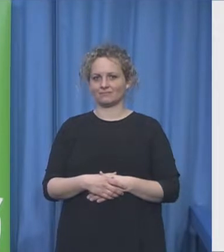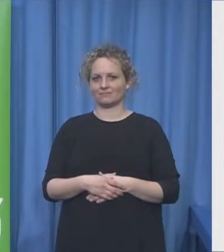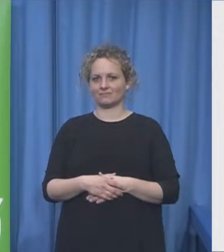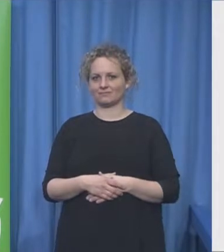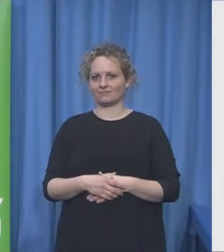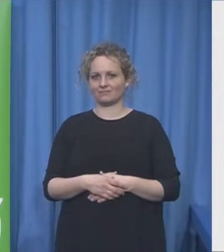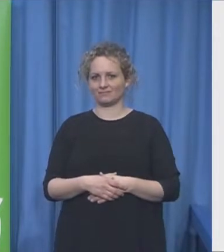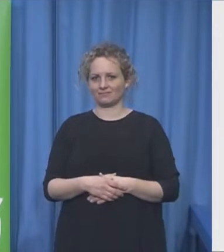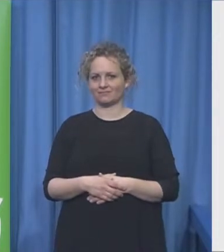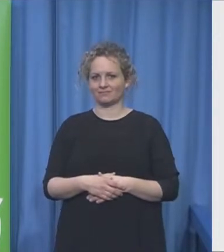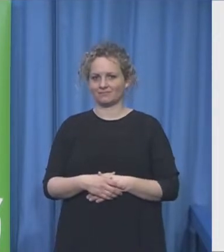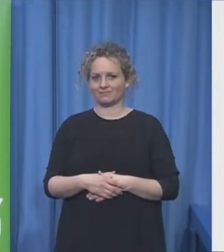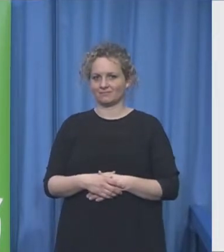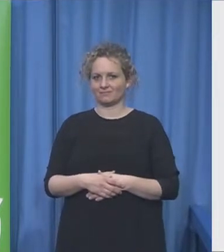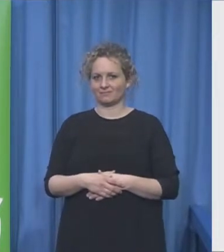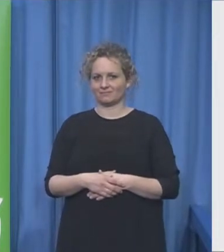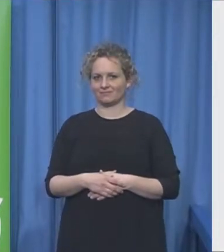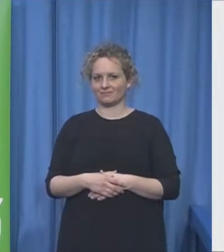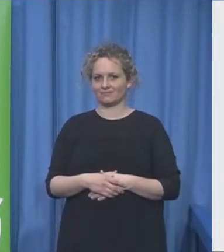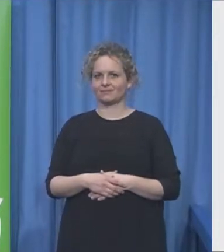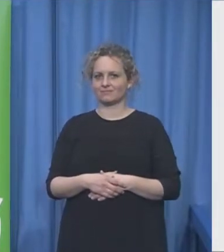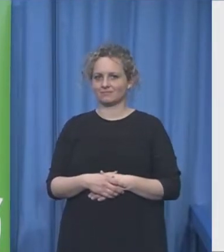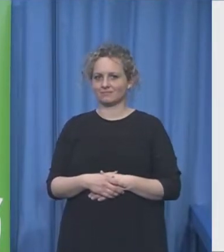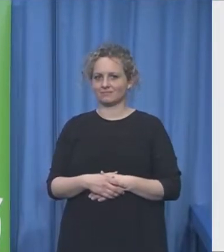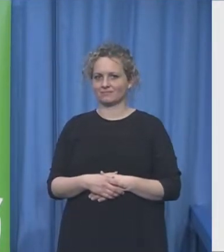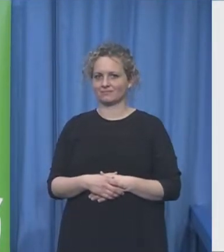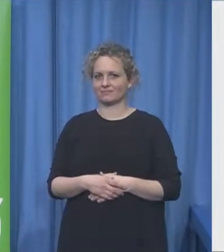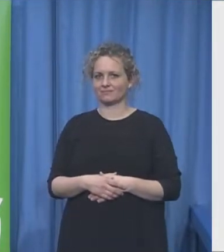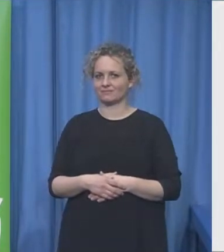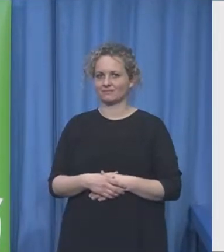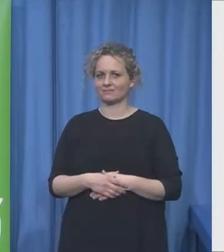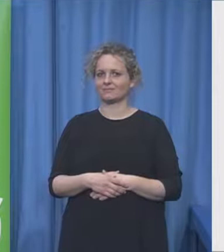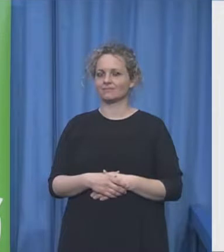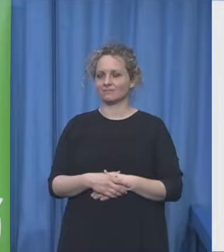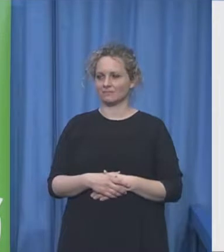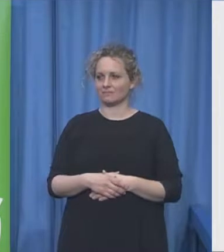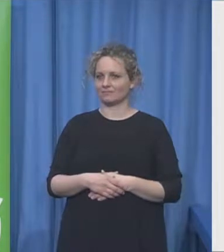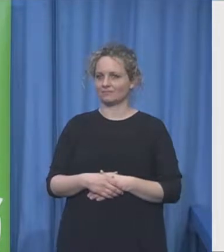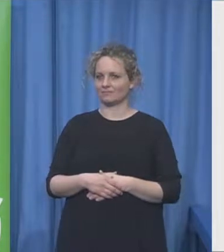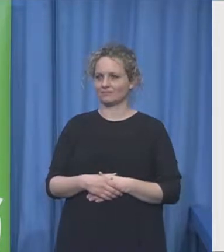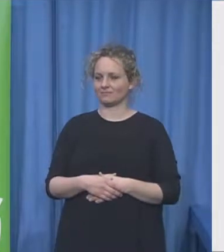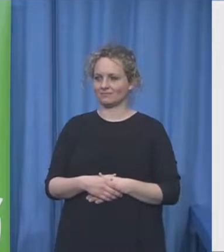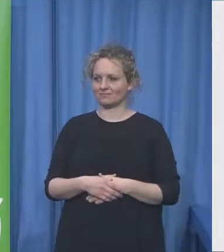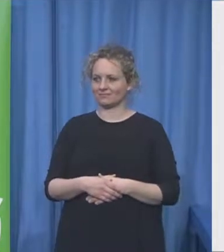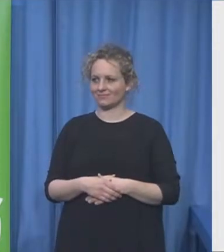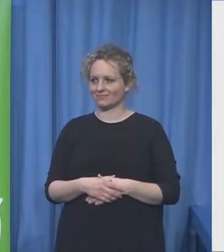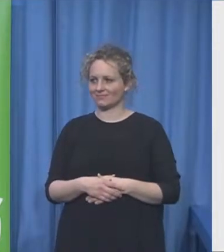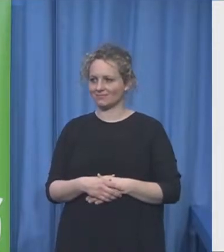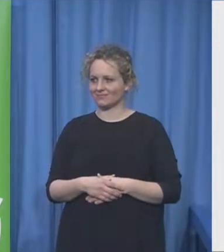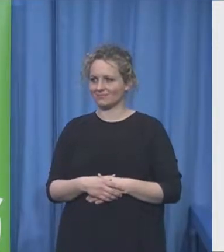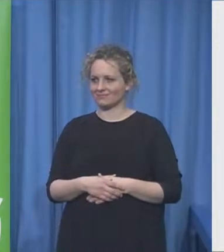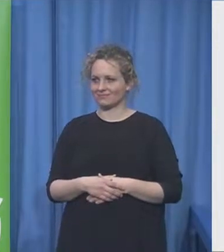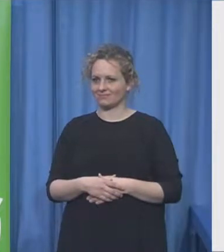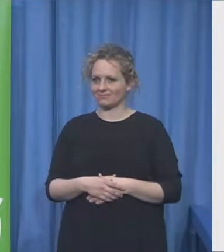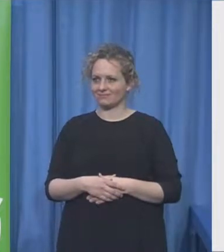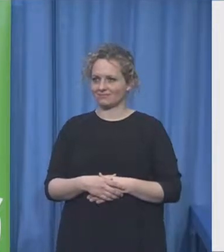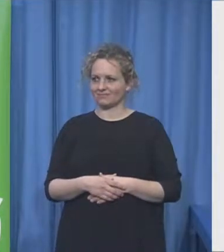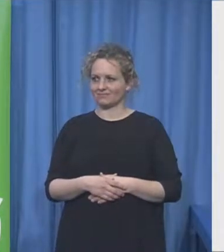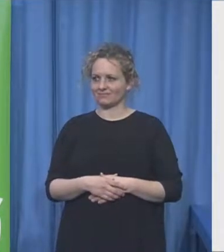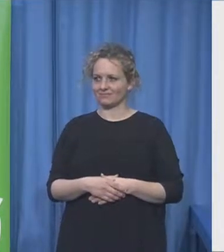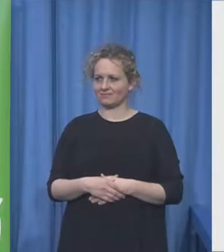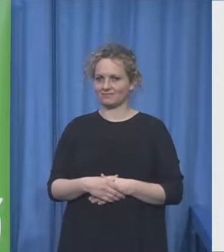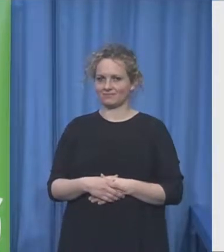me floys it is not the cliffs and canyons of concrete